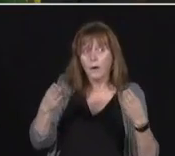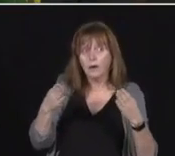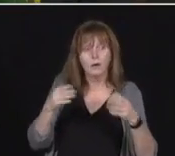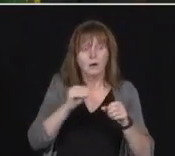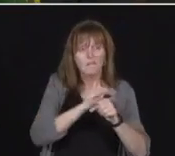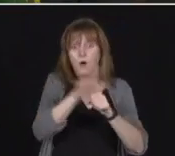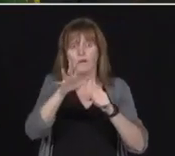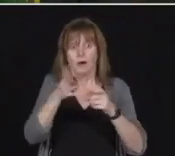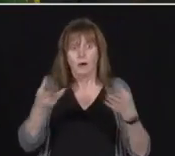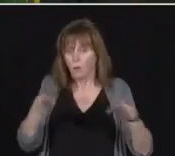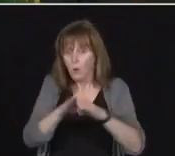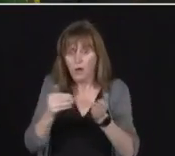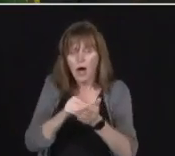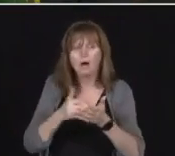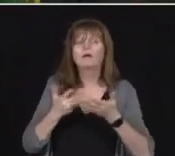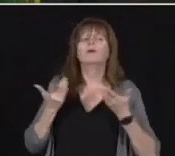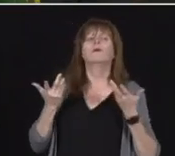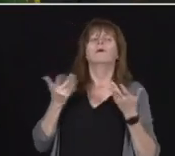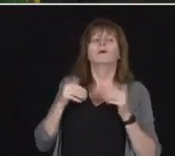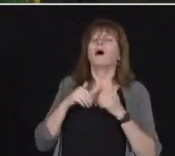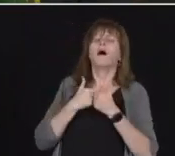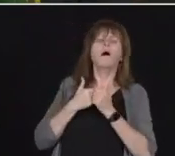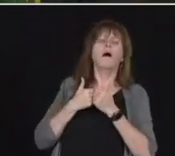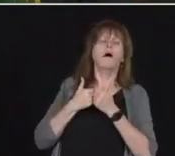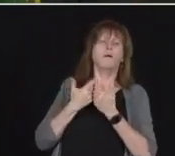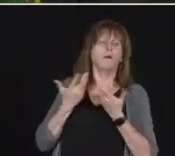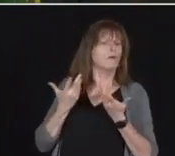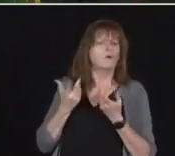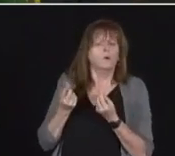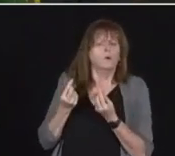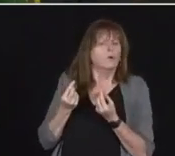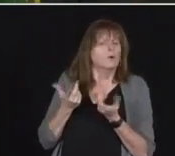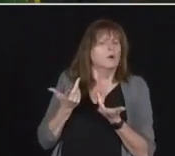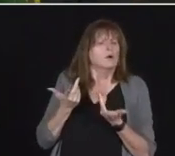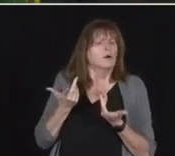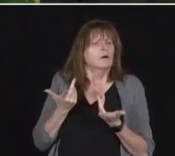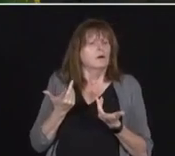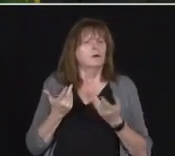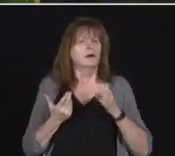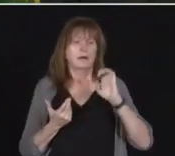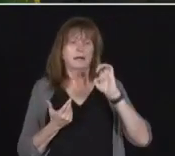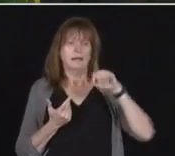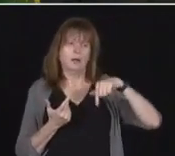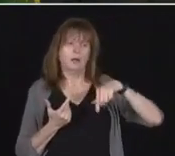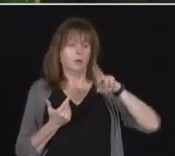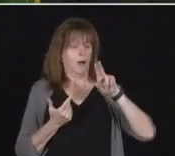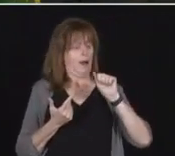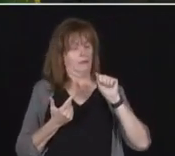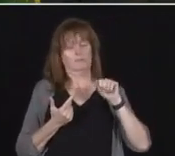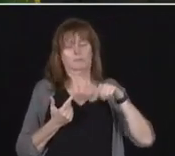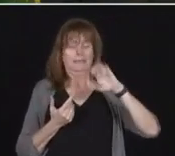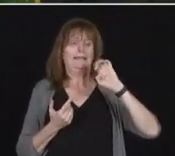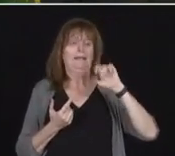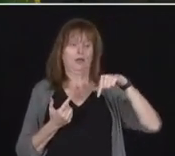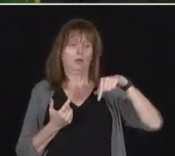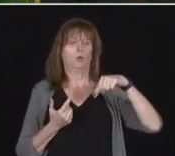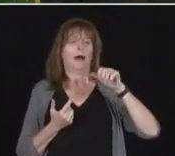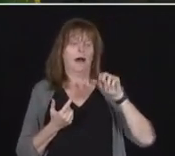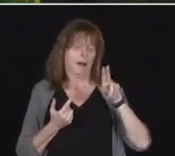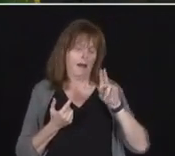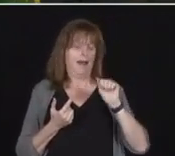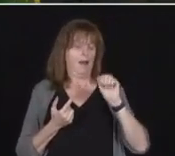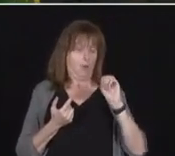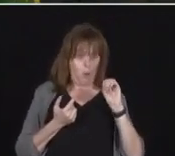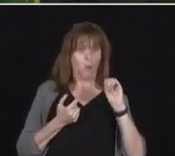How would that work? And will you be postponing EQAO for another year? Well, the plan and the